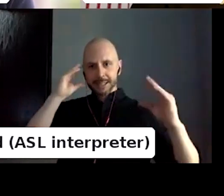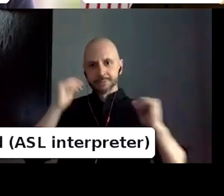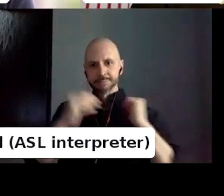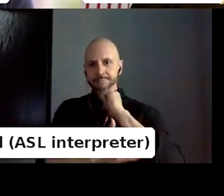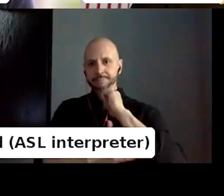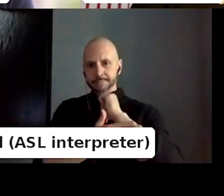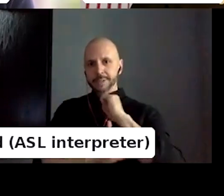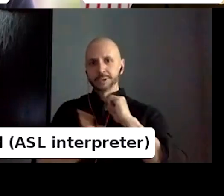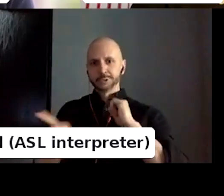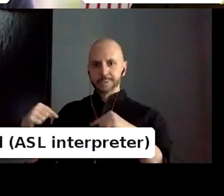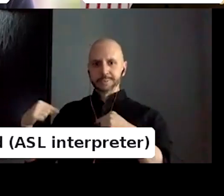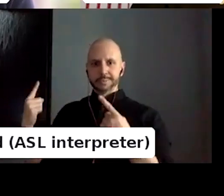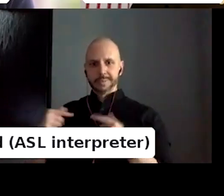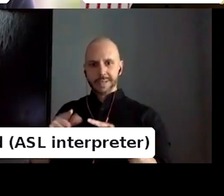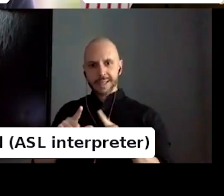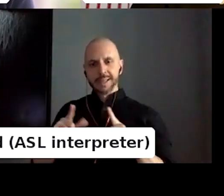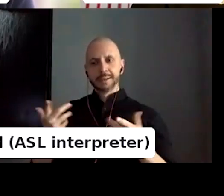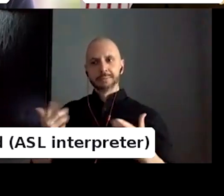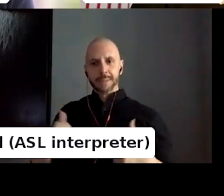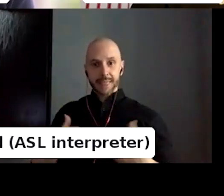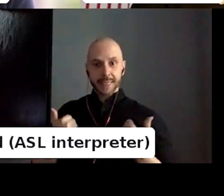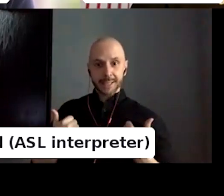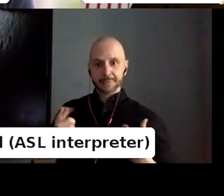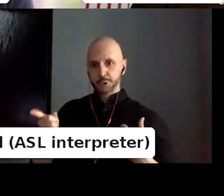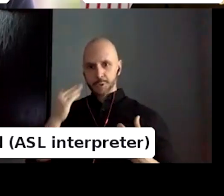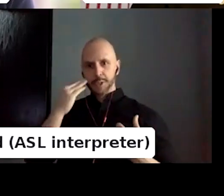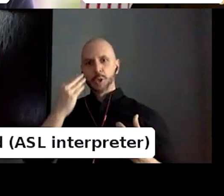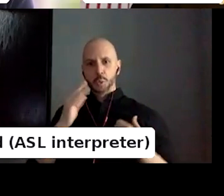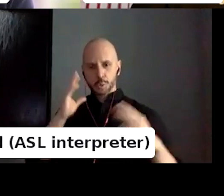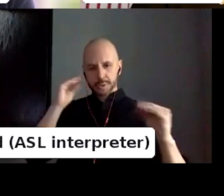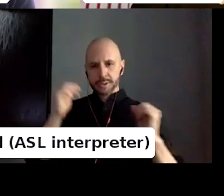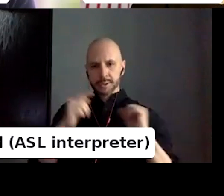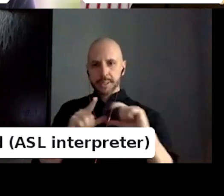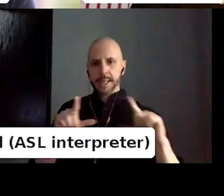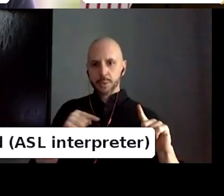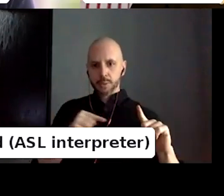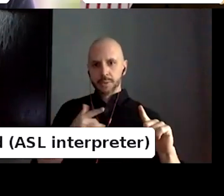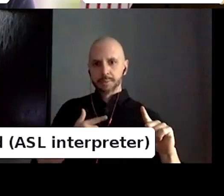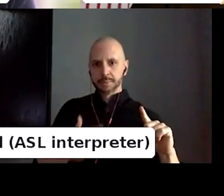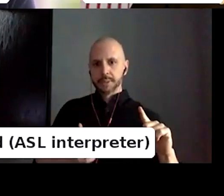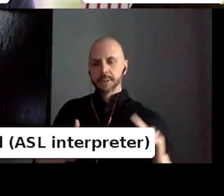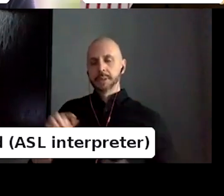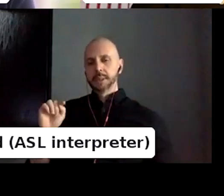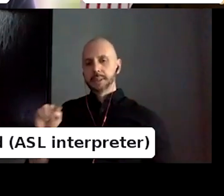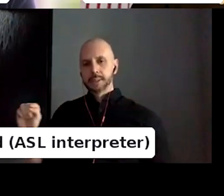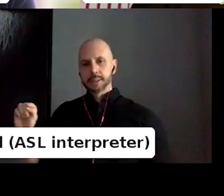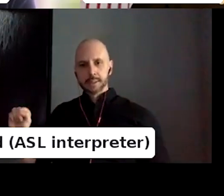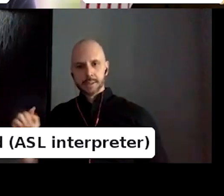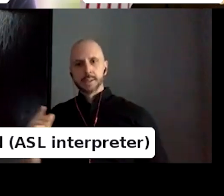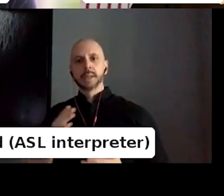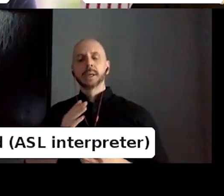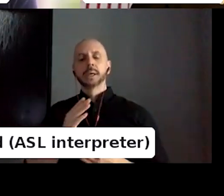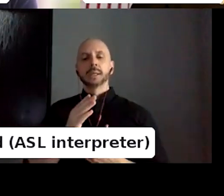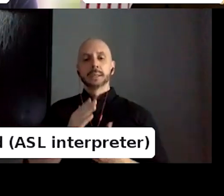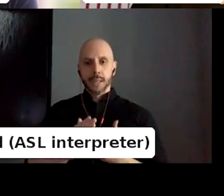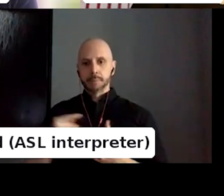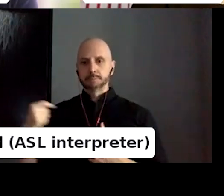unfamiliar language to them, but I kind of, I did really like that, that some contributions kind of stayed in their